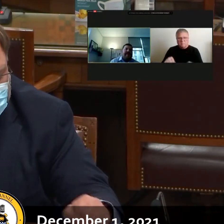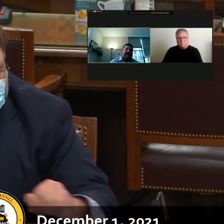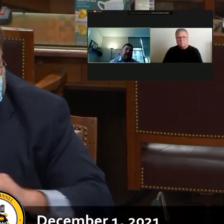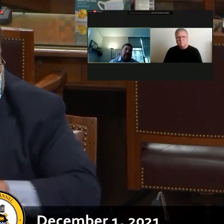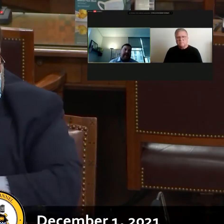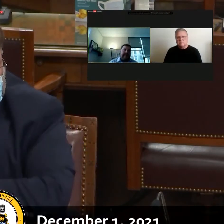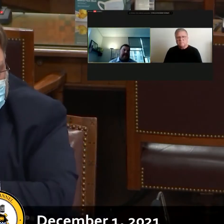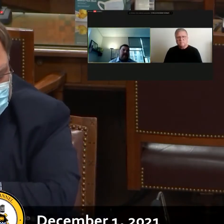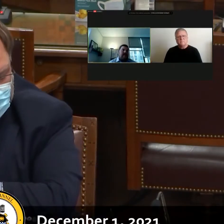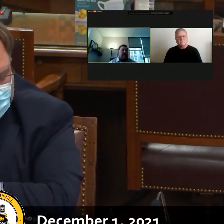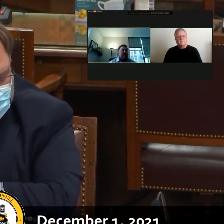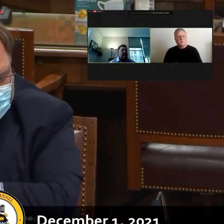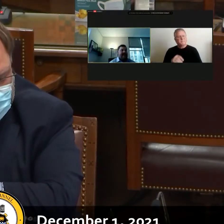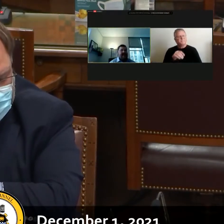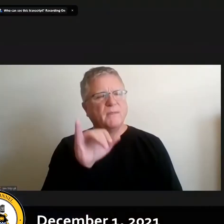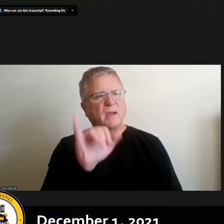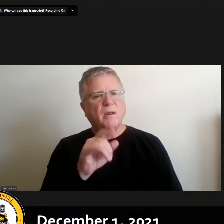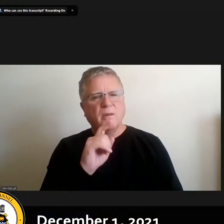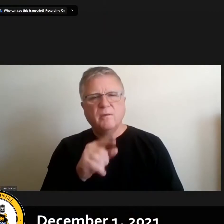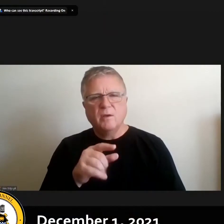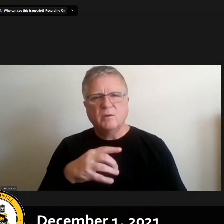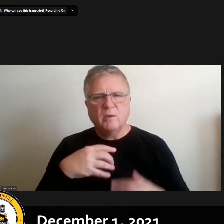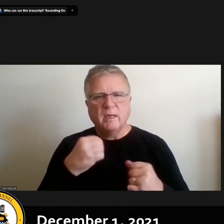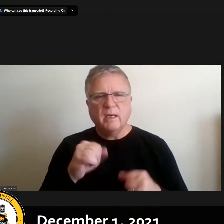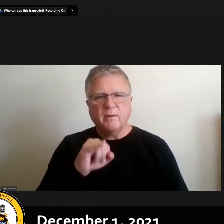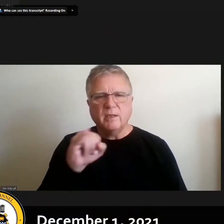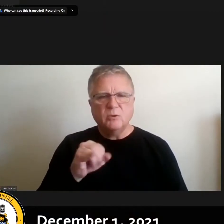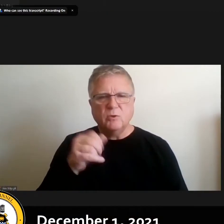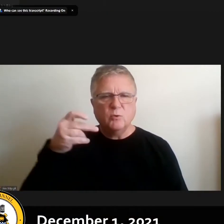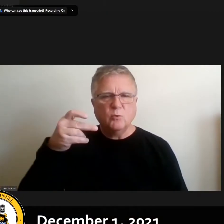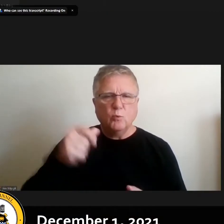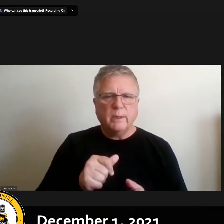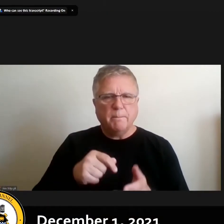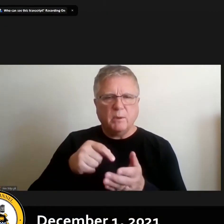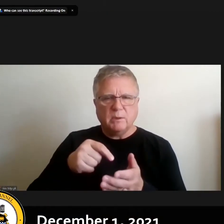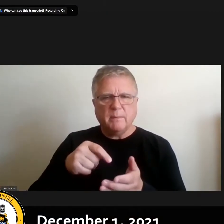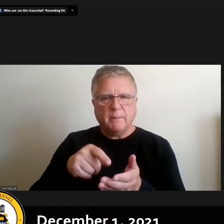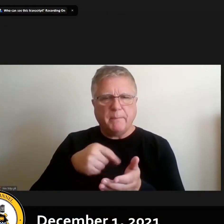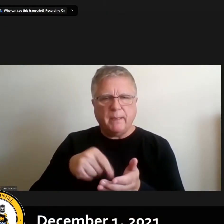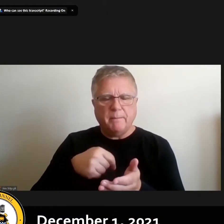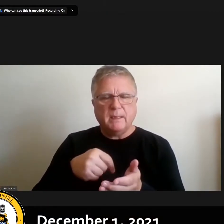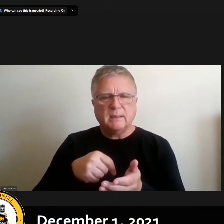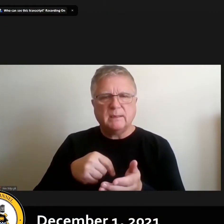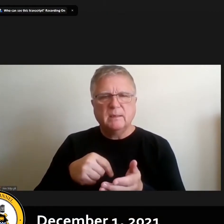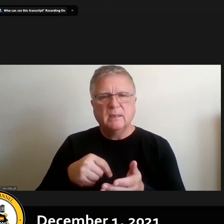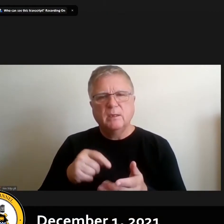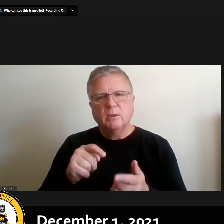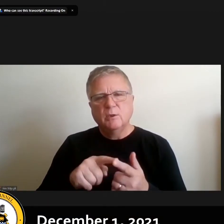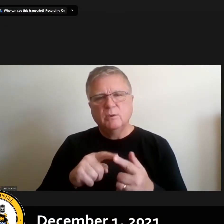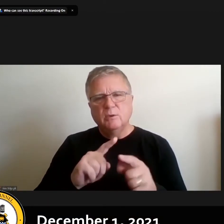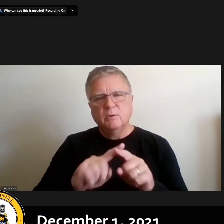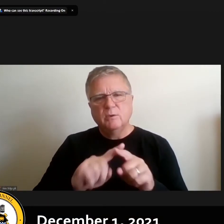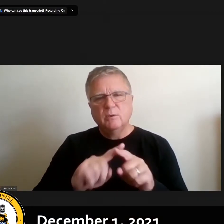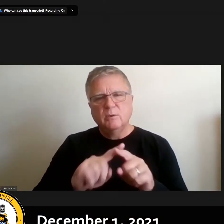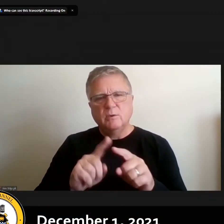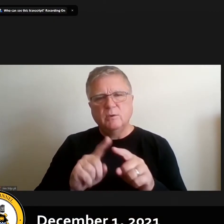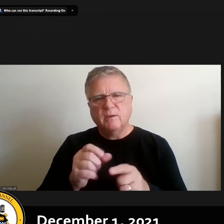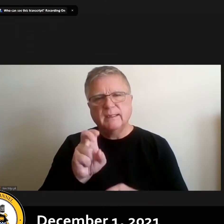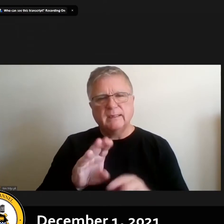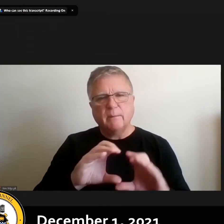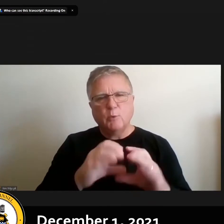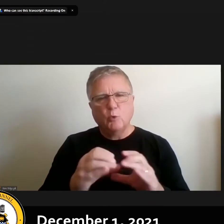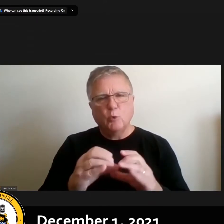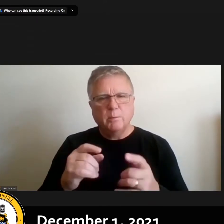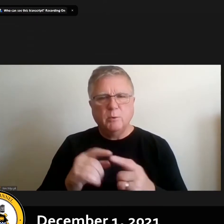those are those are uh health insurance reimbursement payments okay to a certain subset of retirees in those